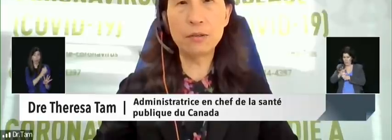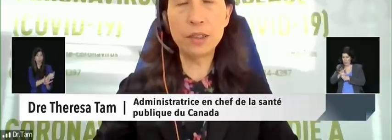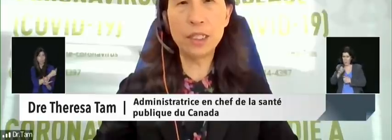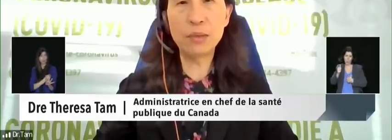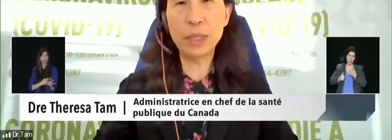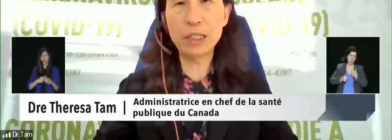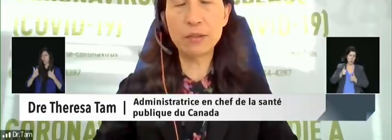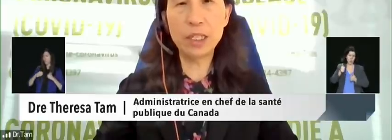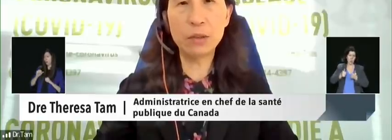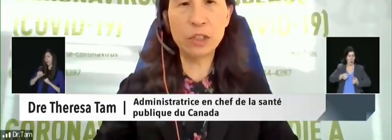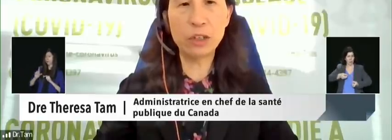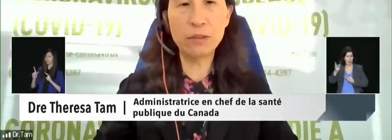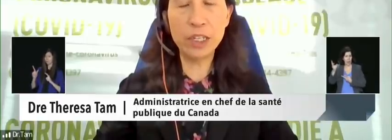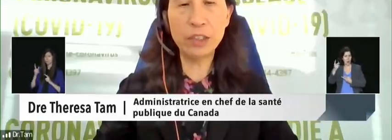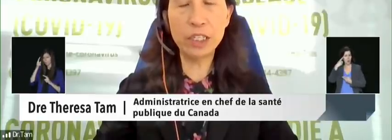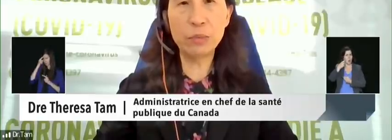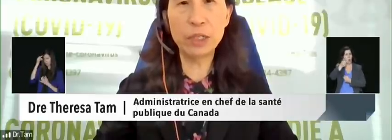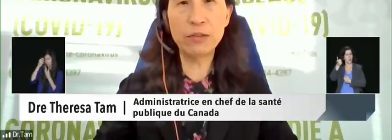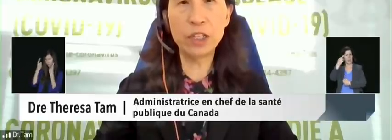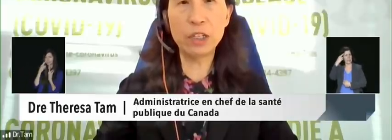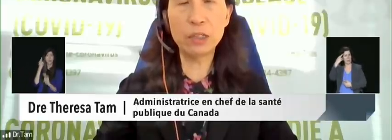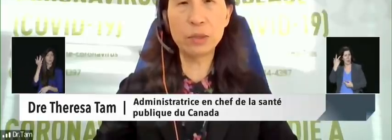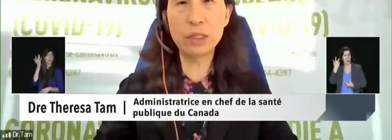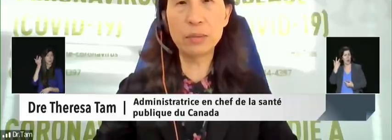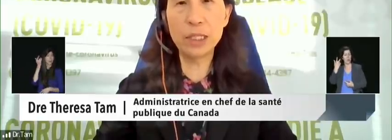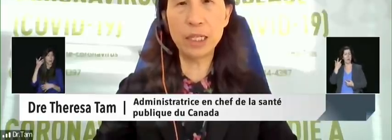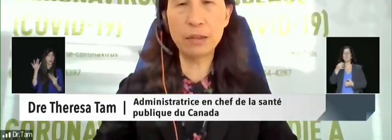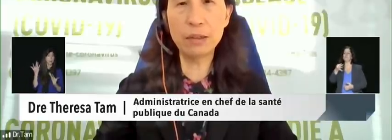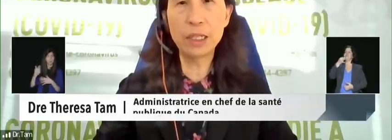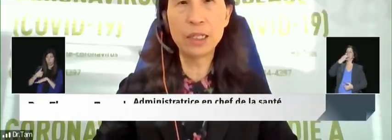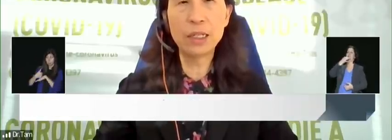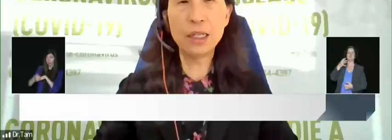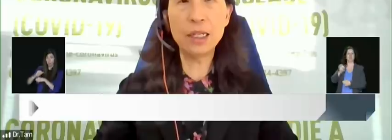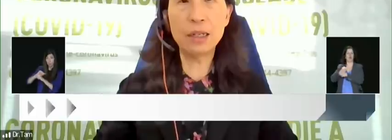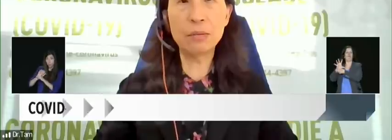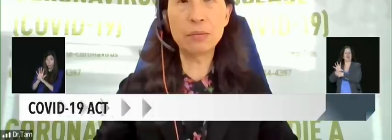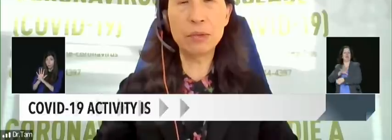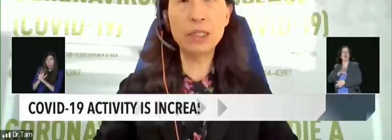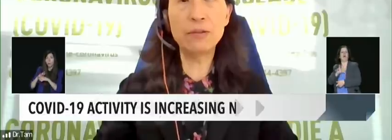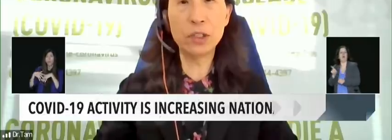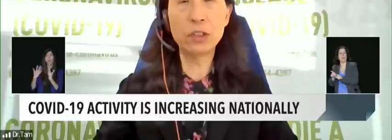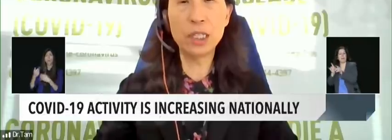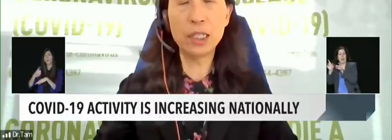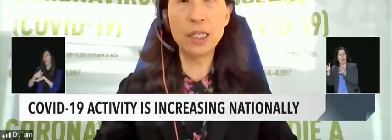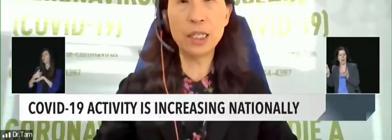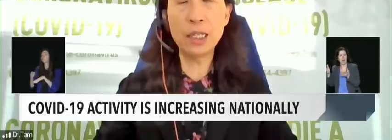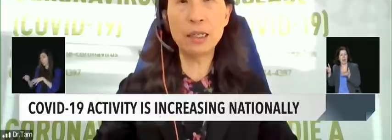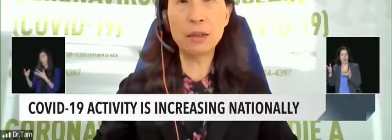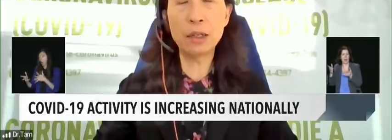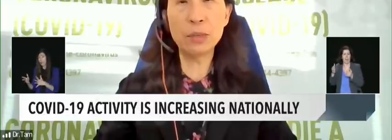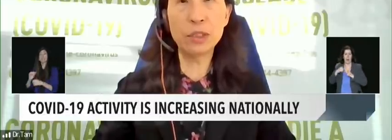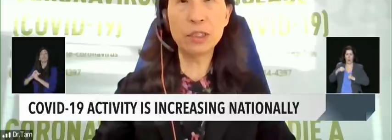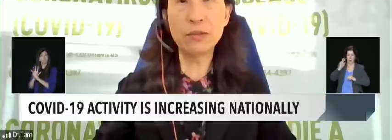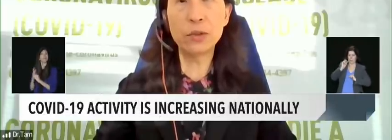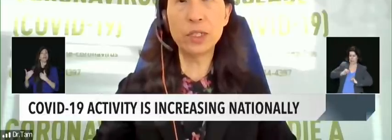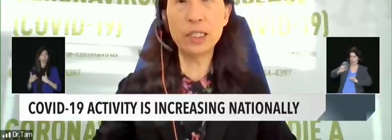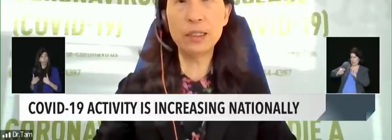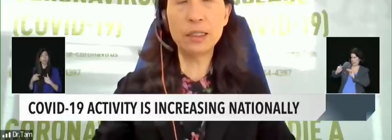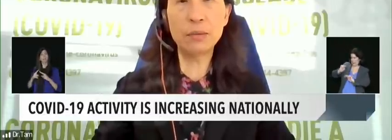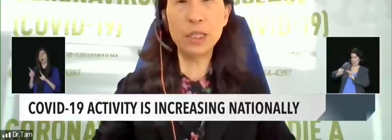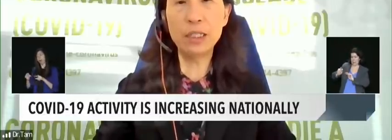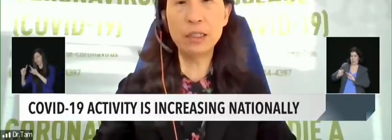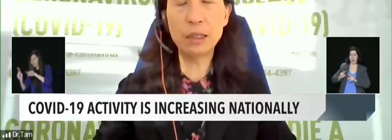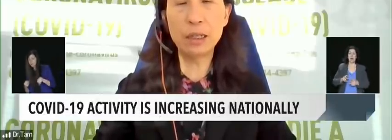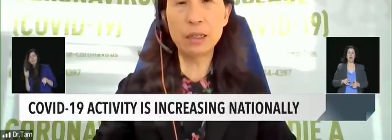study of the impact of the Omicron variant but for the hospitals themselves, they are pretty full and hospitals have